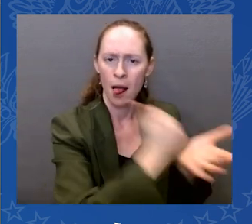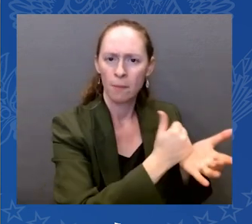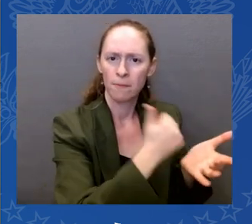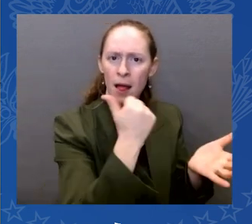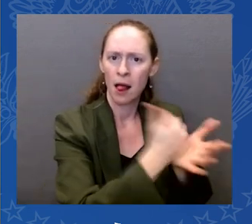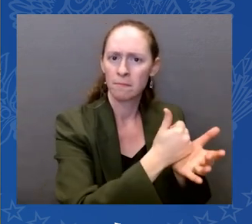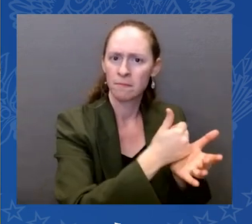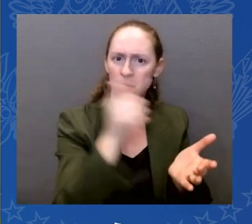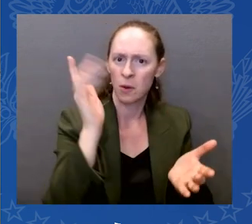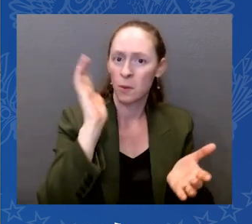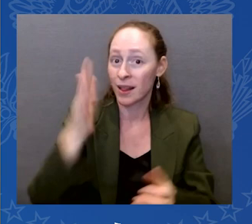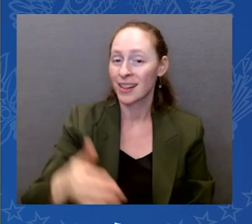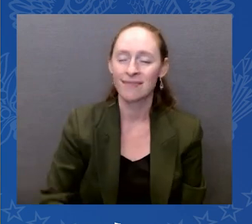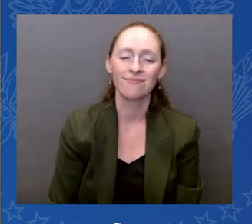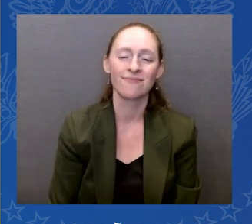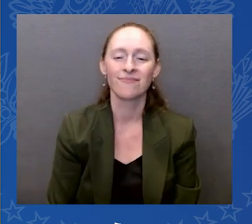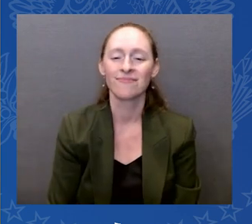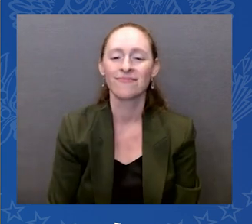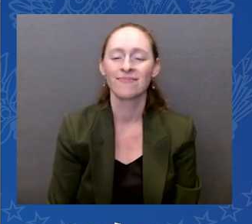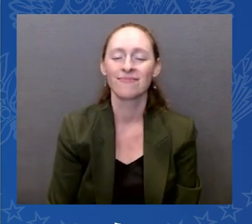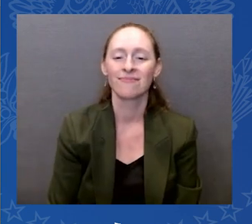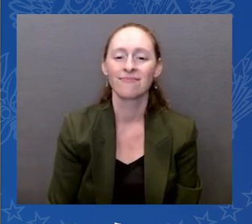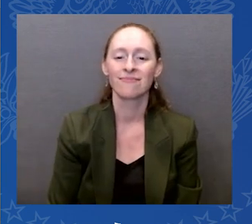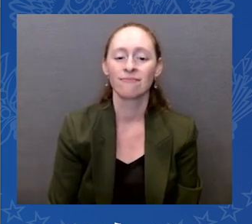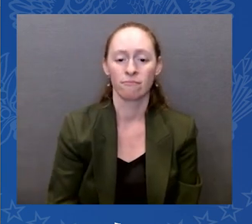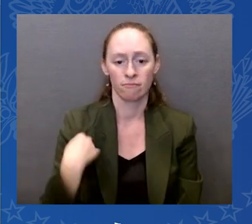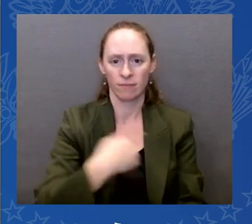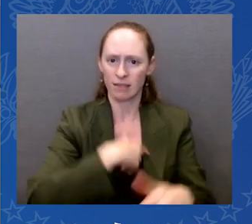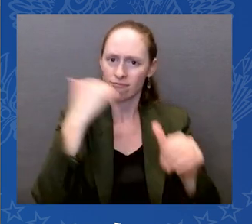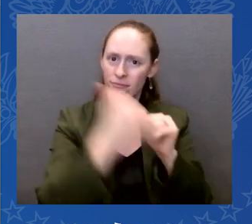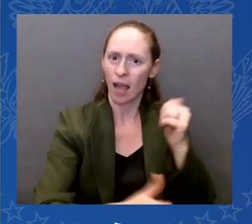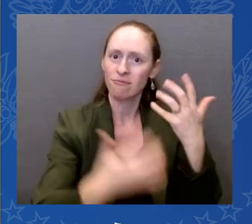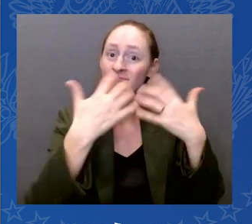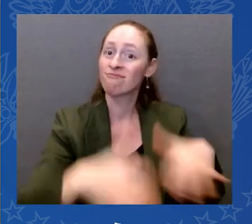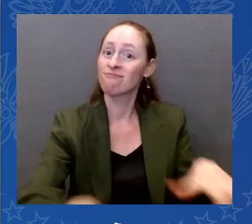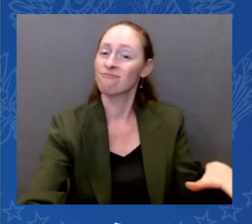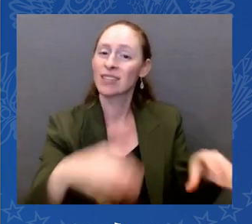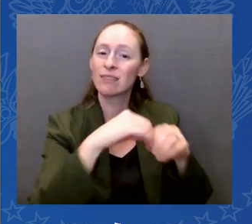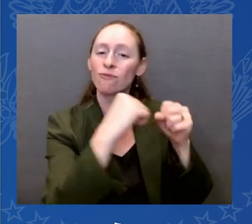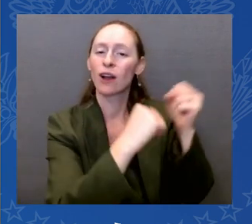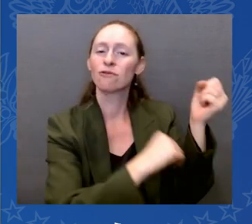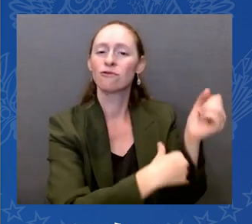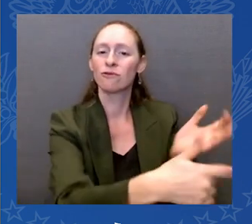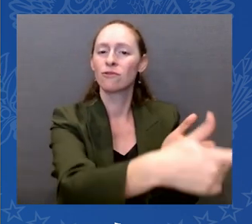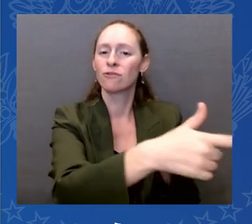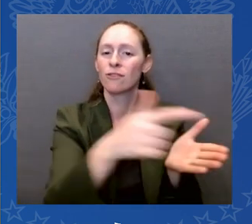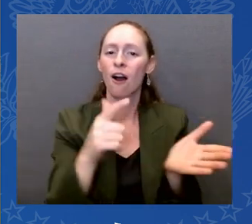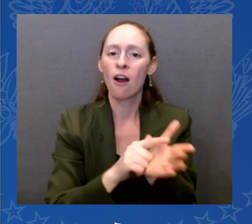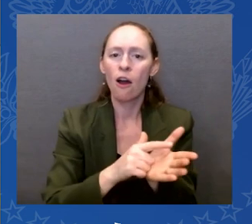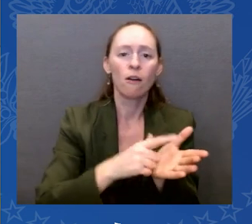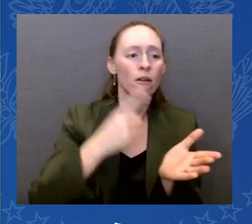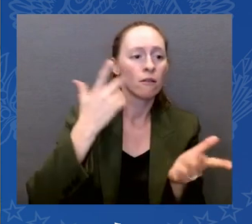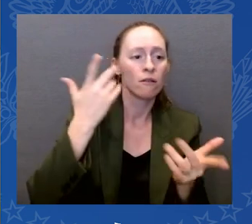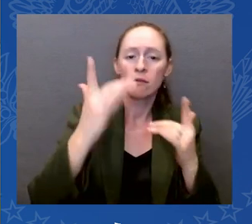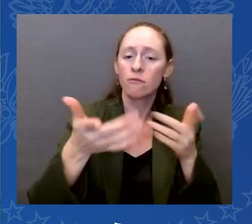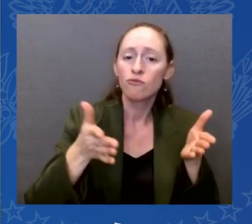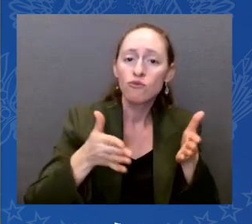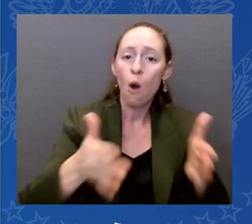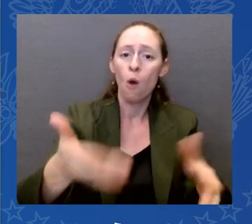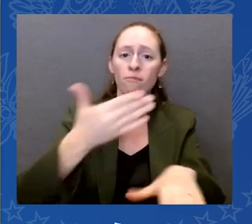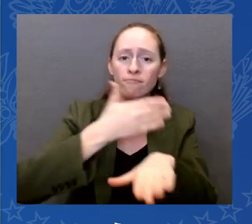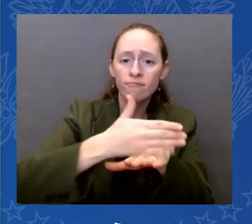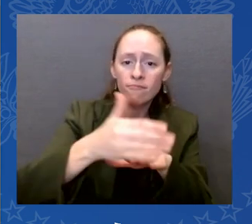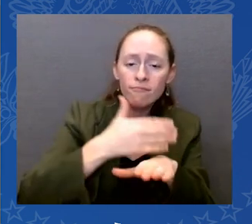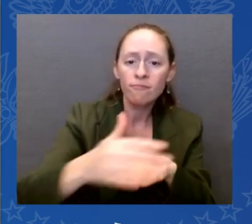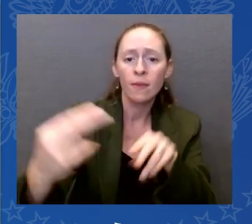infrastructure law to mobilize Americans' roads, bridges, ports, airports. It's going to replace poisonous lead pipes so every child in